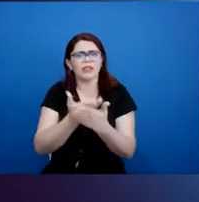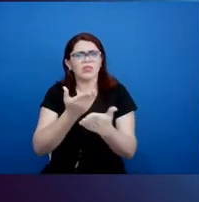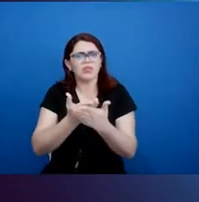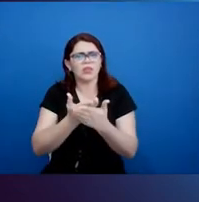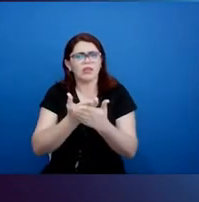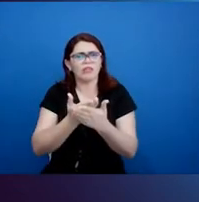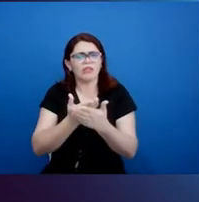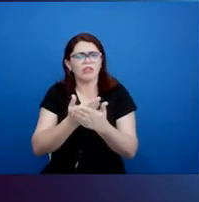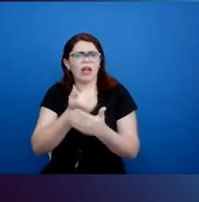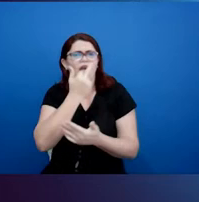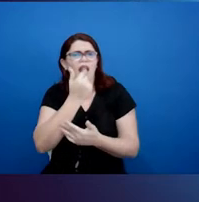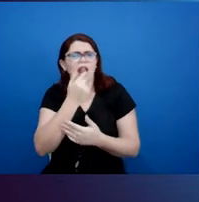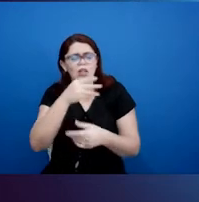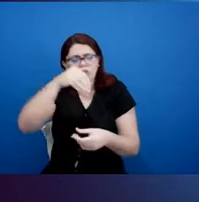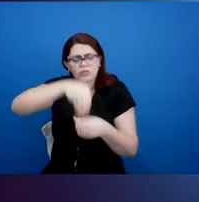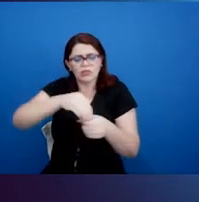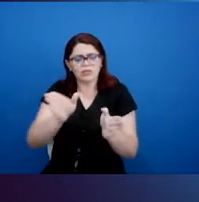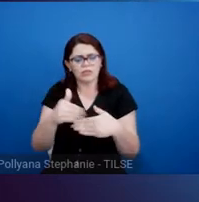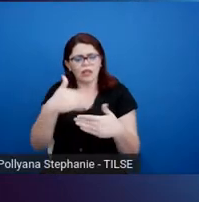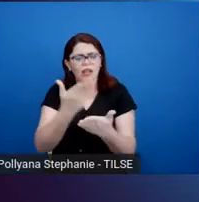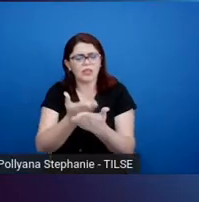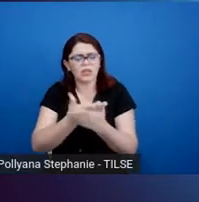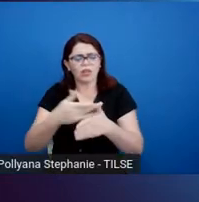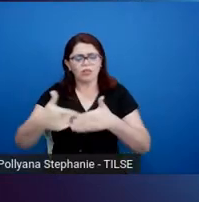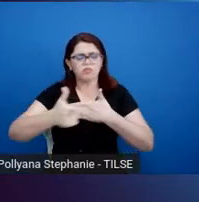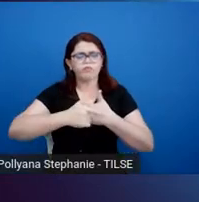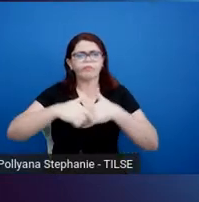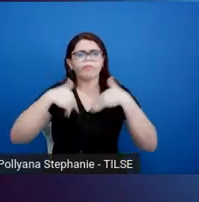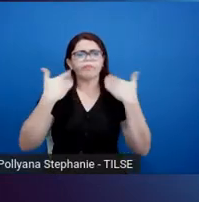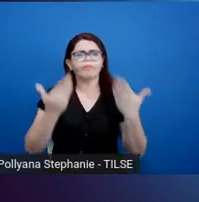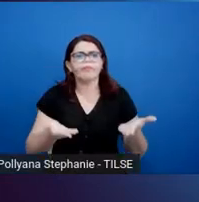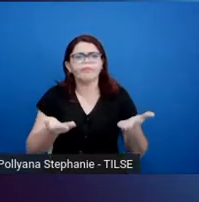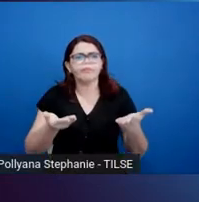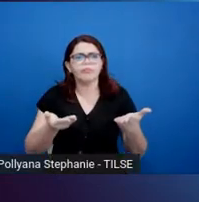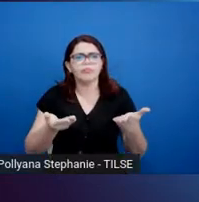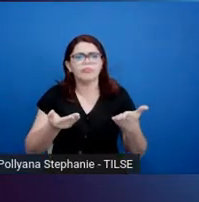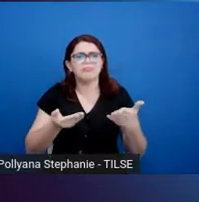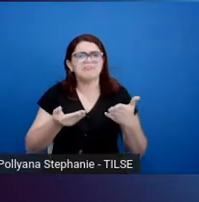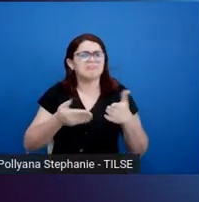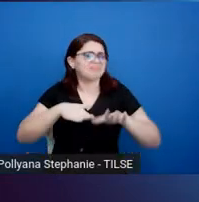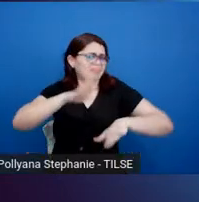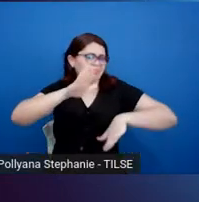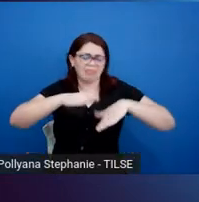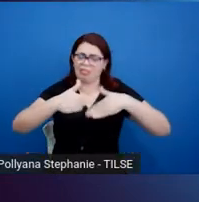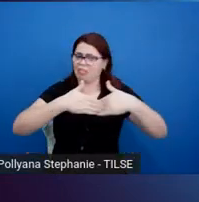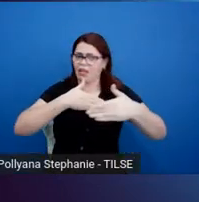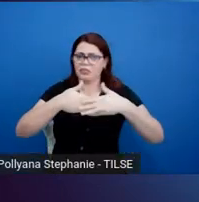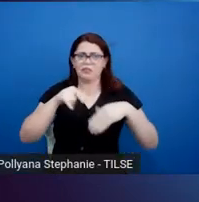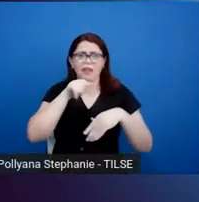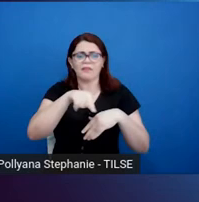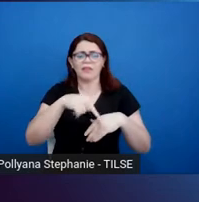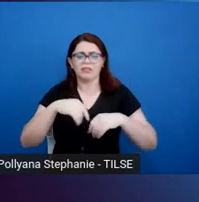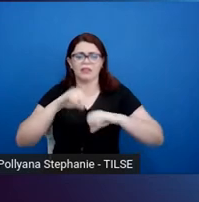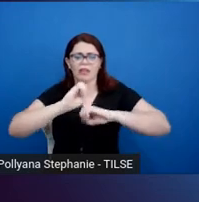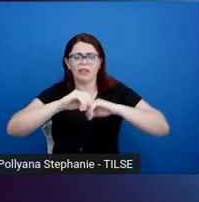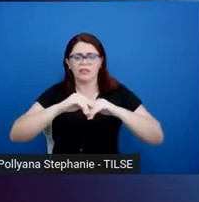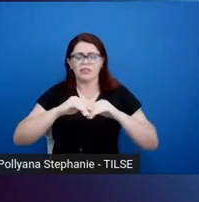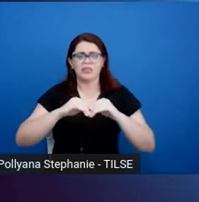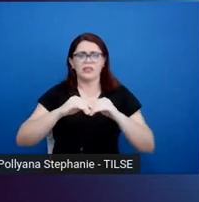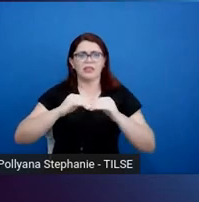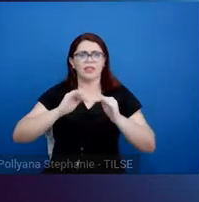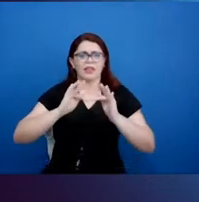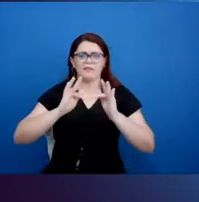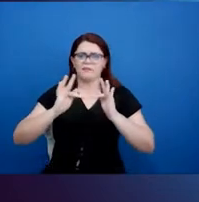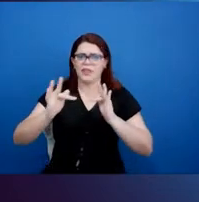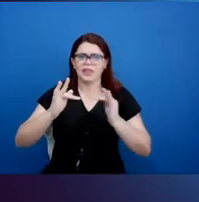in the classrooms where we teach? It doesn't matter if you're a physics instructor, if you're English as a foreign language instructor.